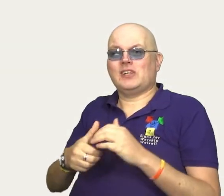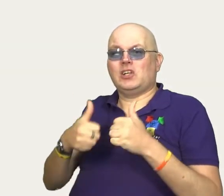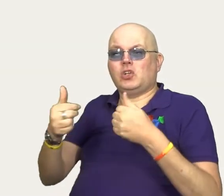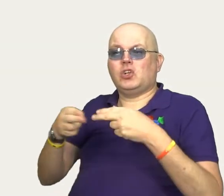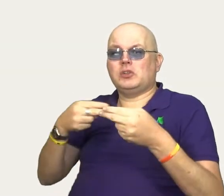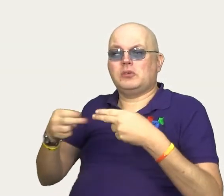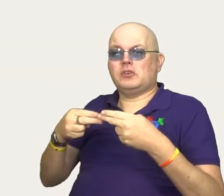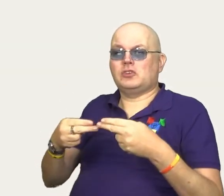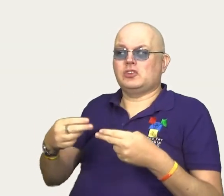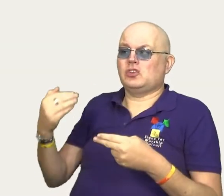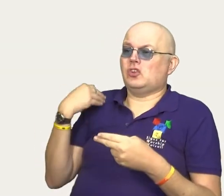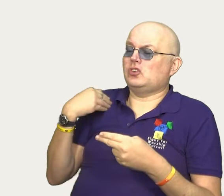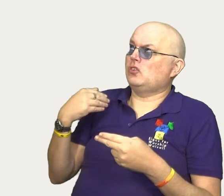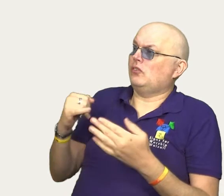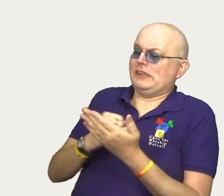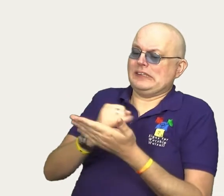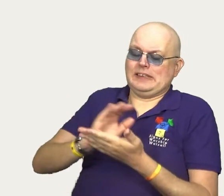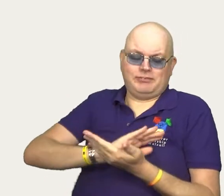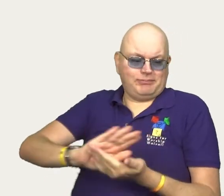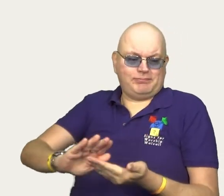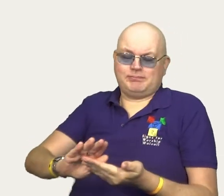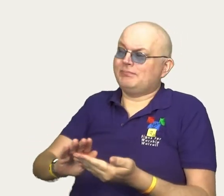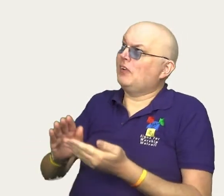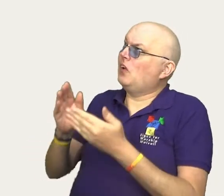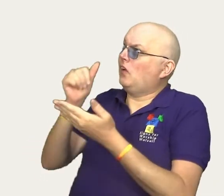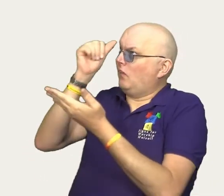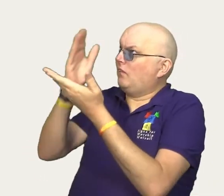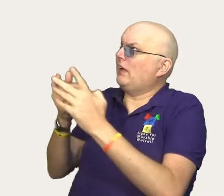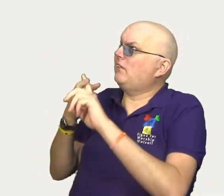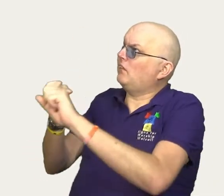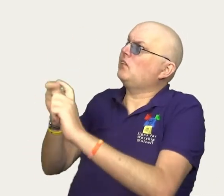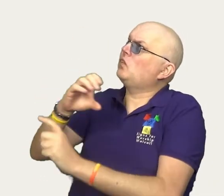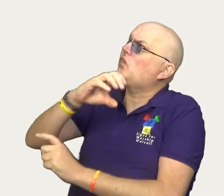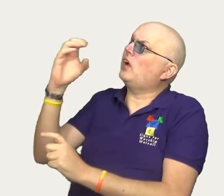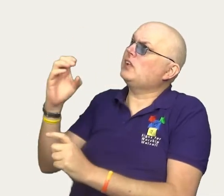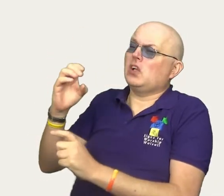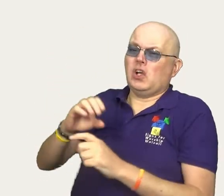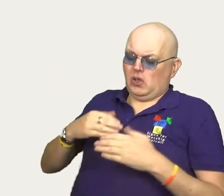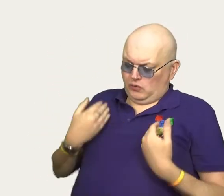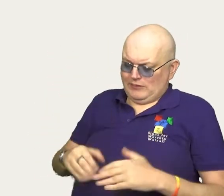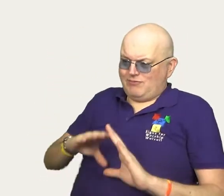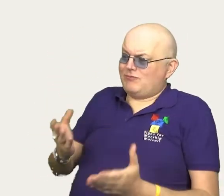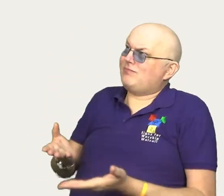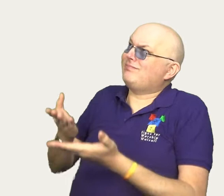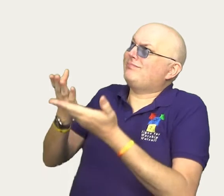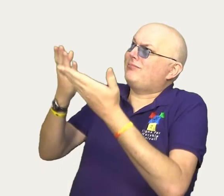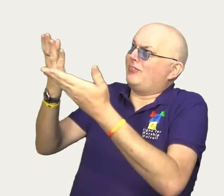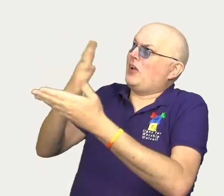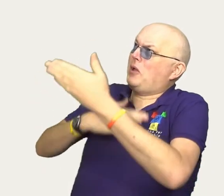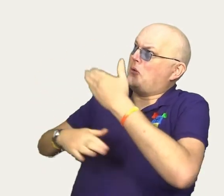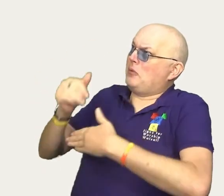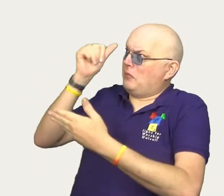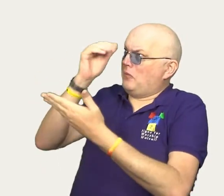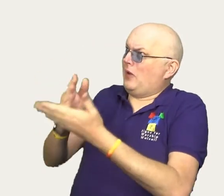The gospel calls us to turn away from sin and be faithful to Christ. As we offer ourselves to him in penitence and faith,